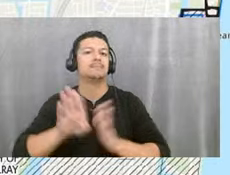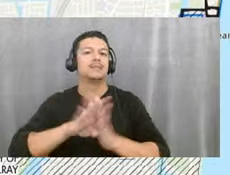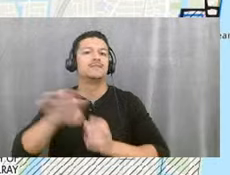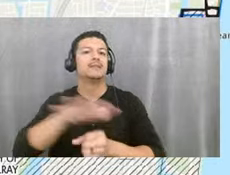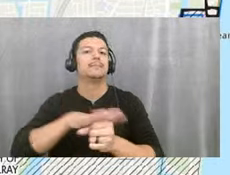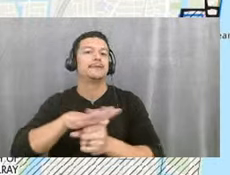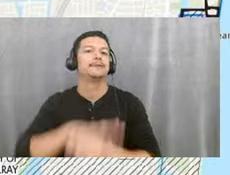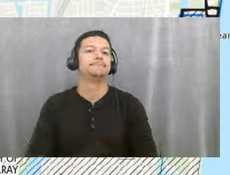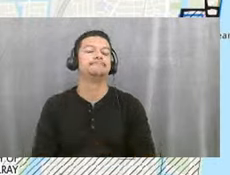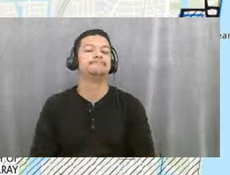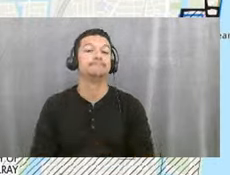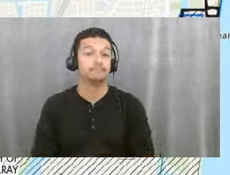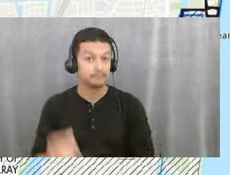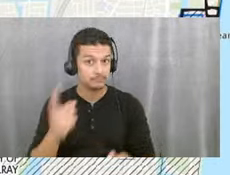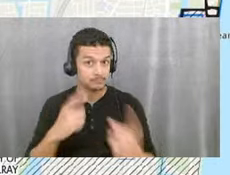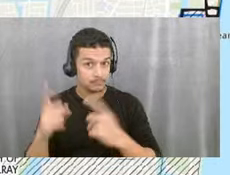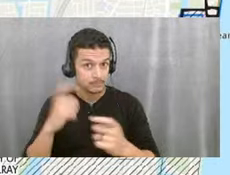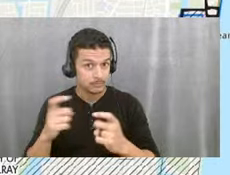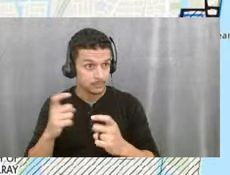Any questions before I move on?